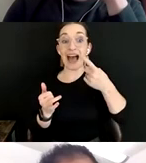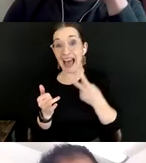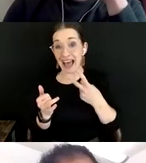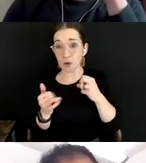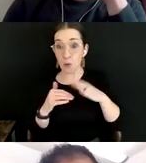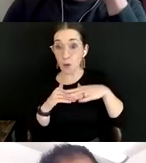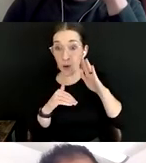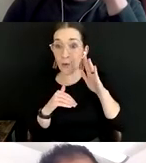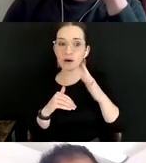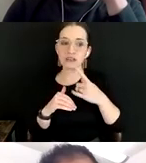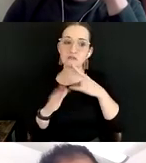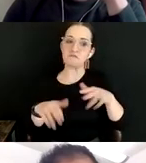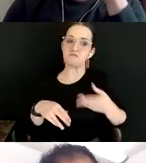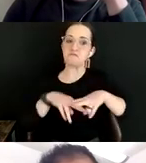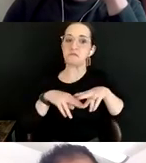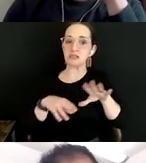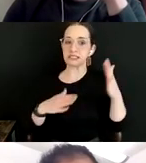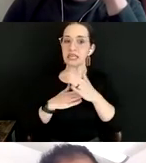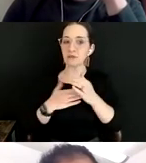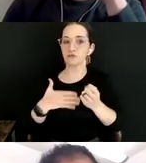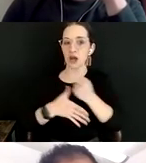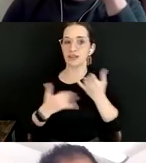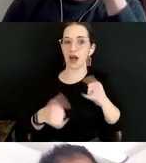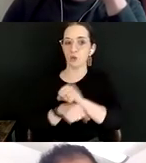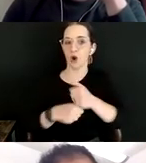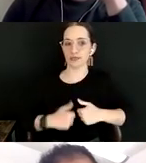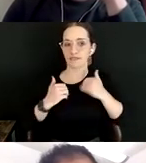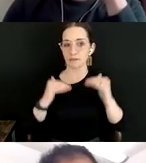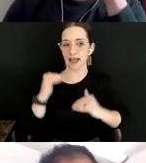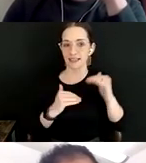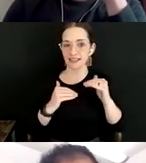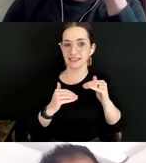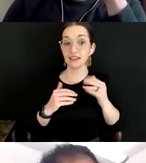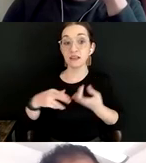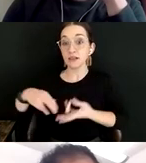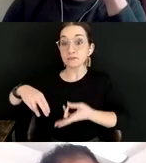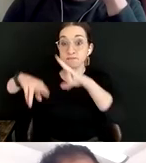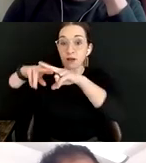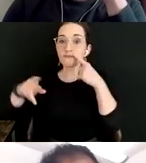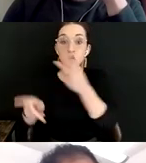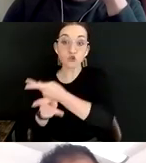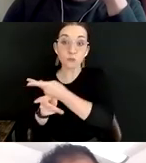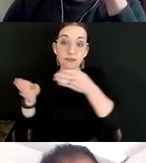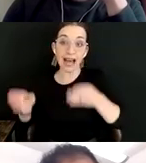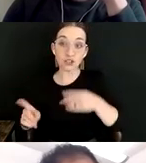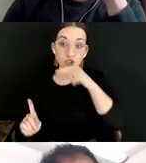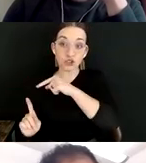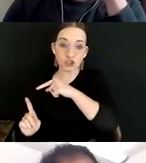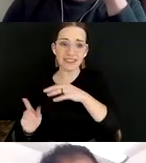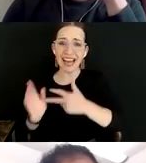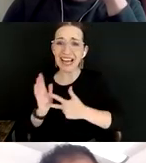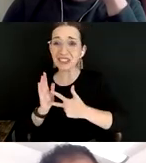And again, the greatest leap is among supervisors, whose prioritization of this consideration more than tripled.